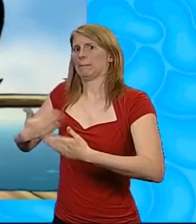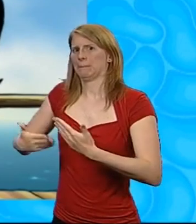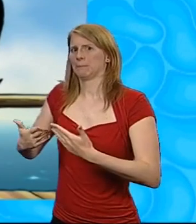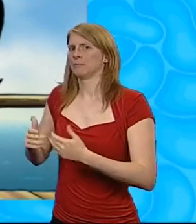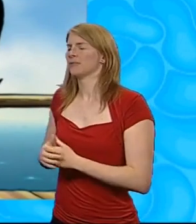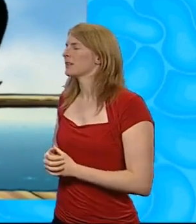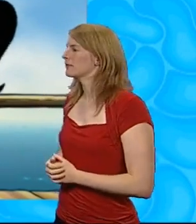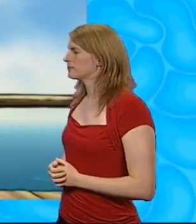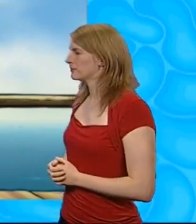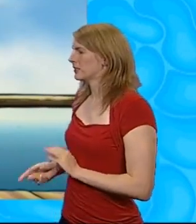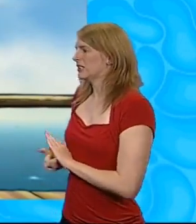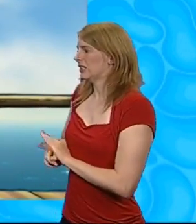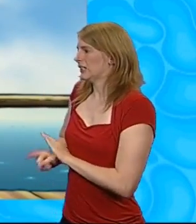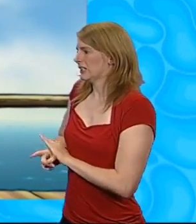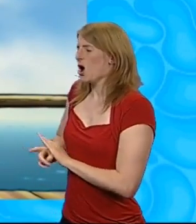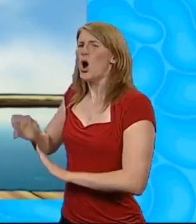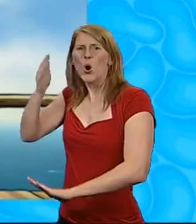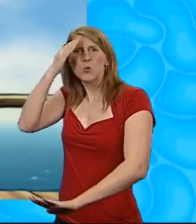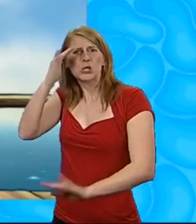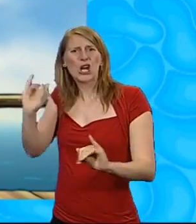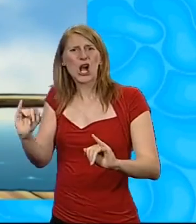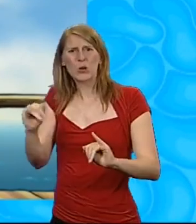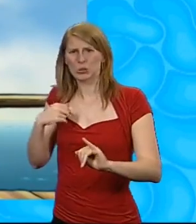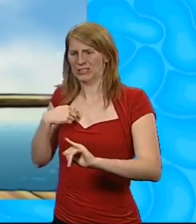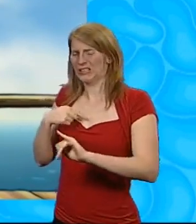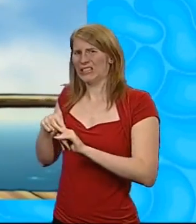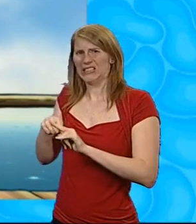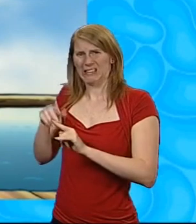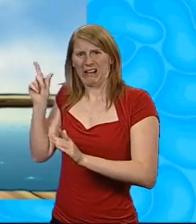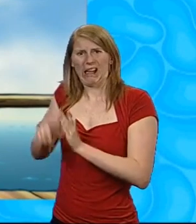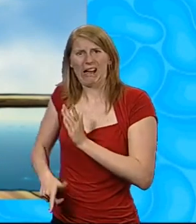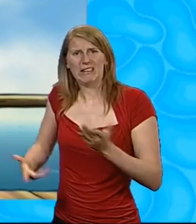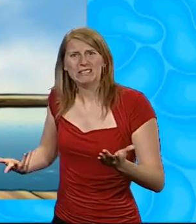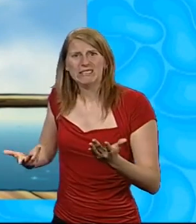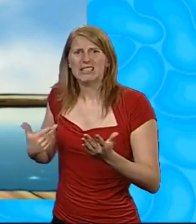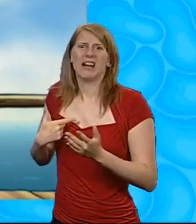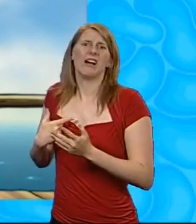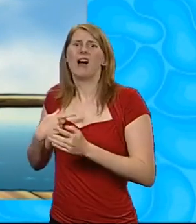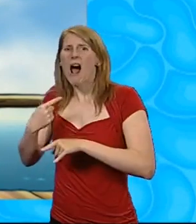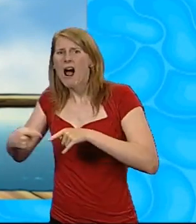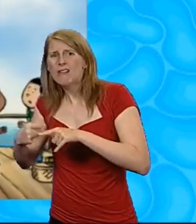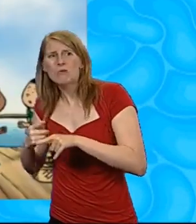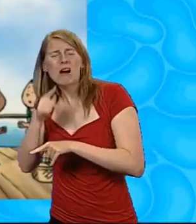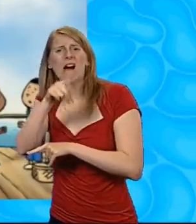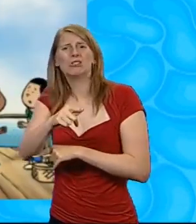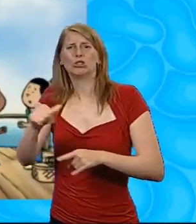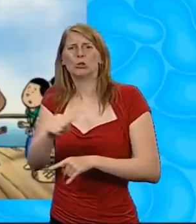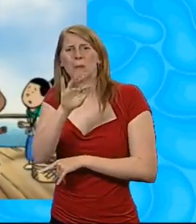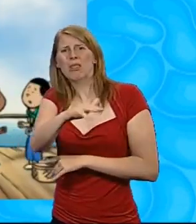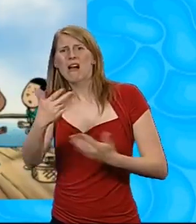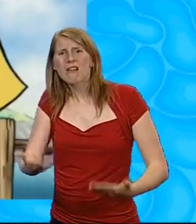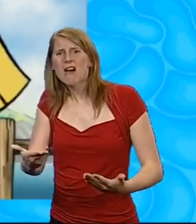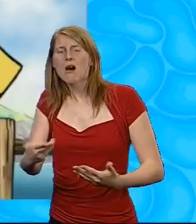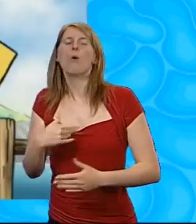Oh! Oh, no! We're running behind schedule. We should be halfway to seashell cove by now. Oh!